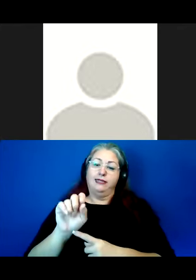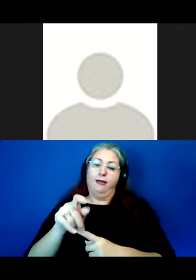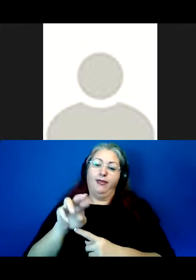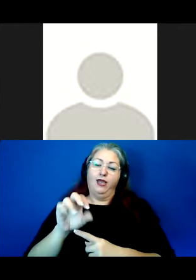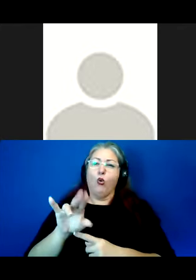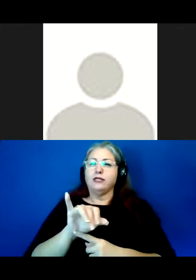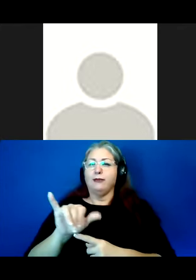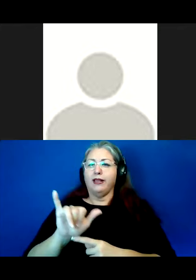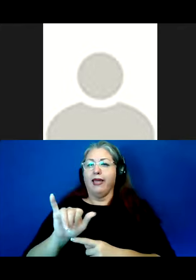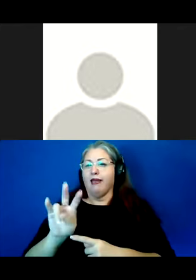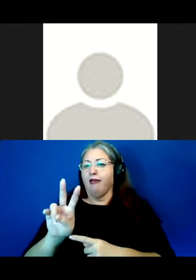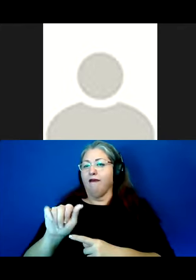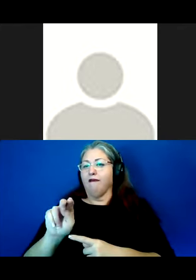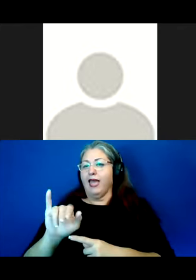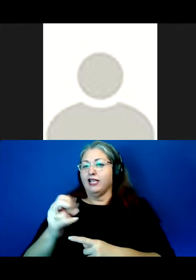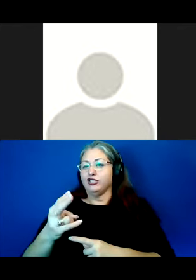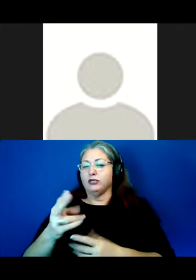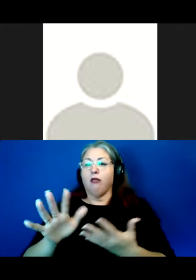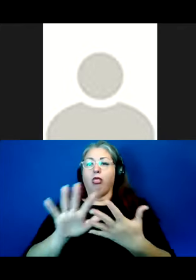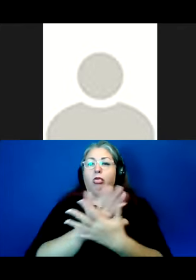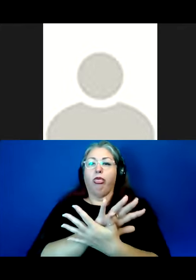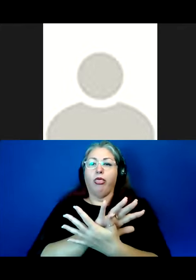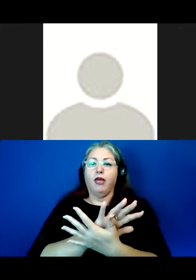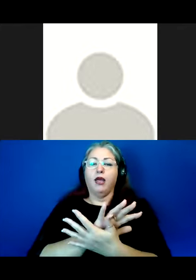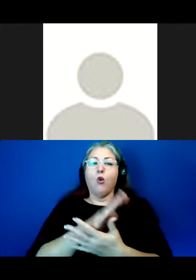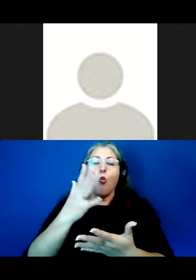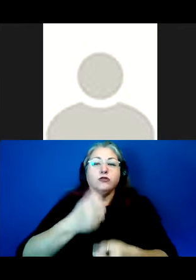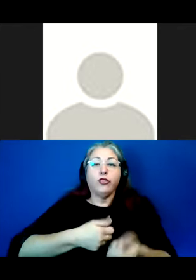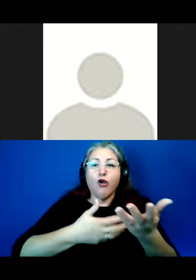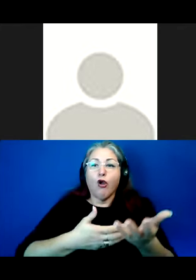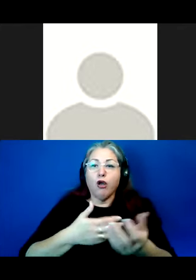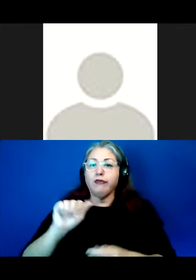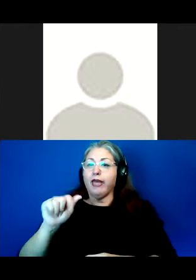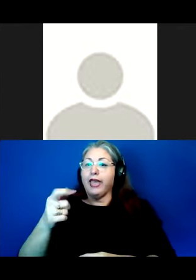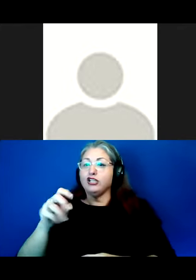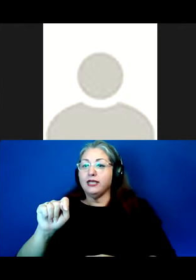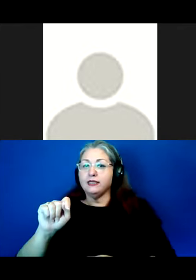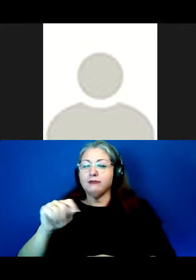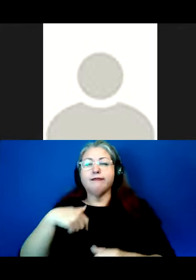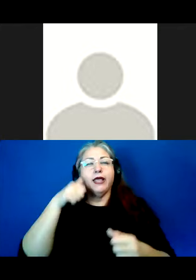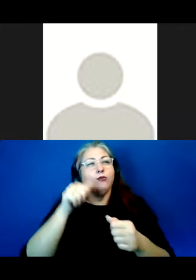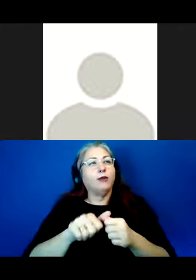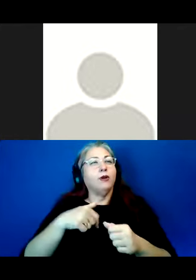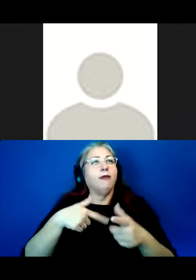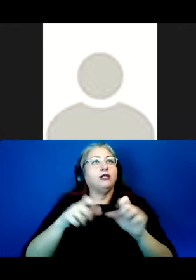synonyms such as vanish mask the agent or the cause. I recall from my linguistics training that the technical